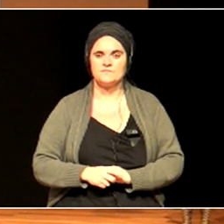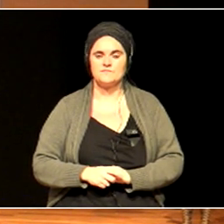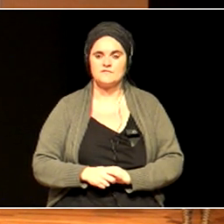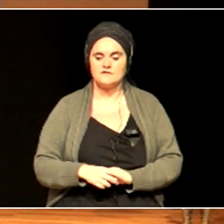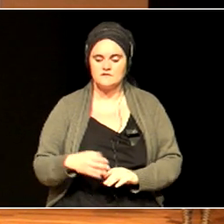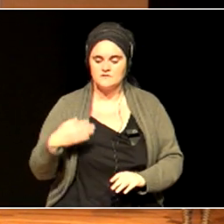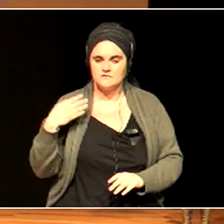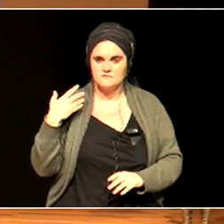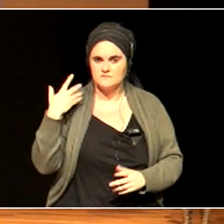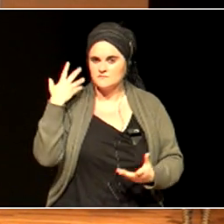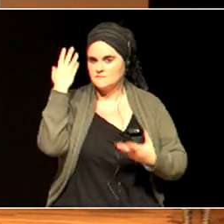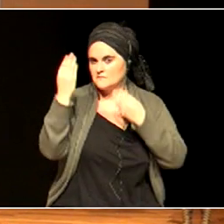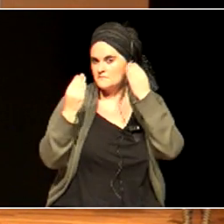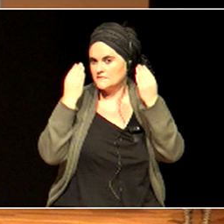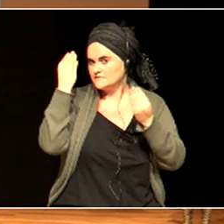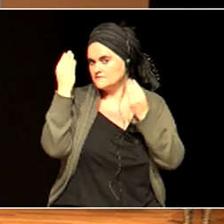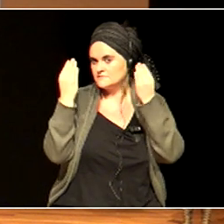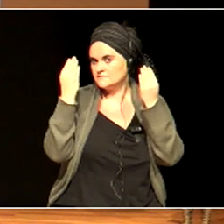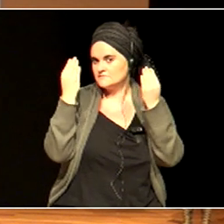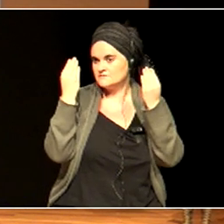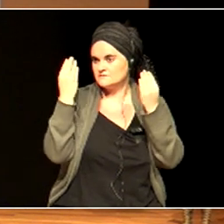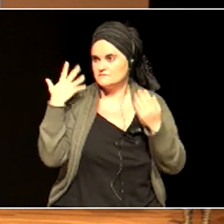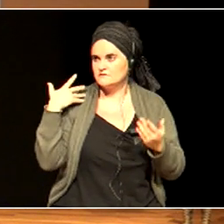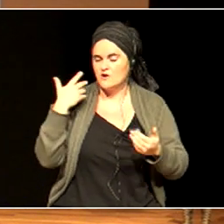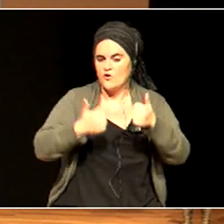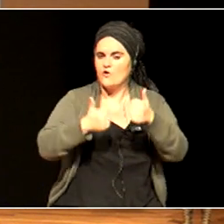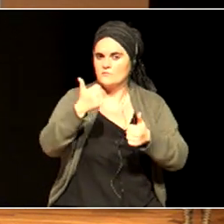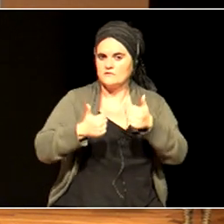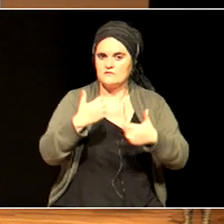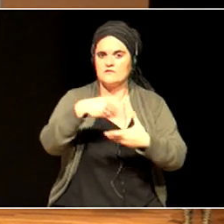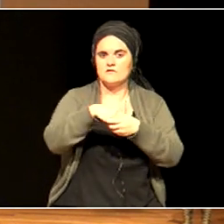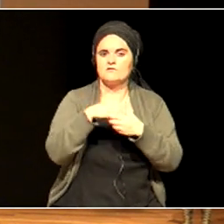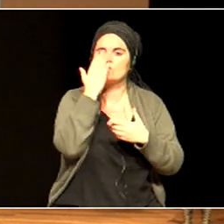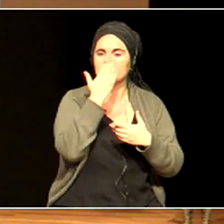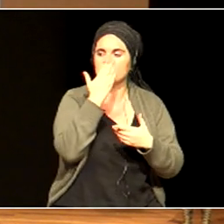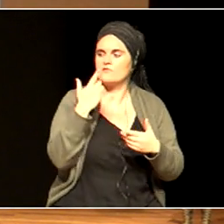there is only one way, there is only one way of doing things,